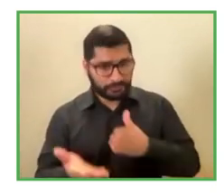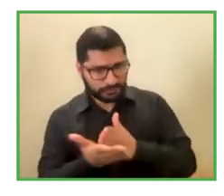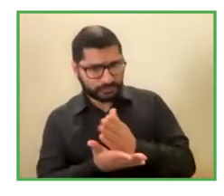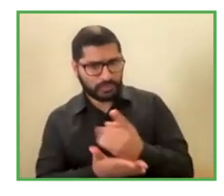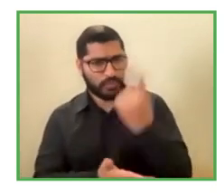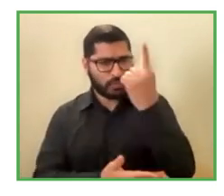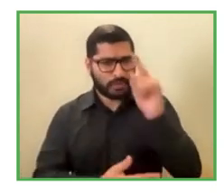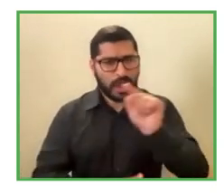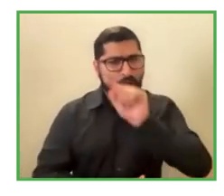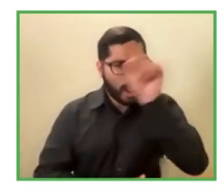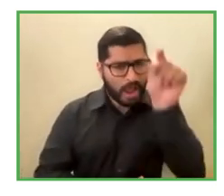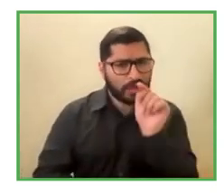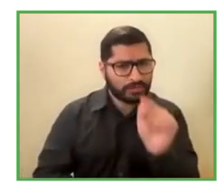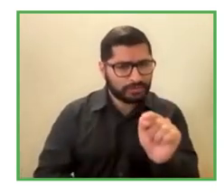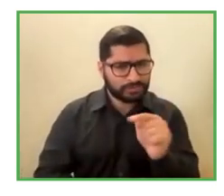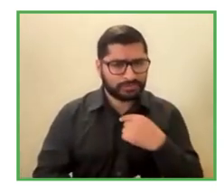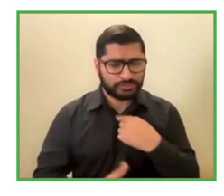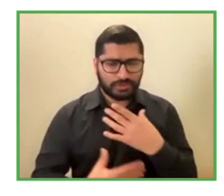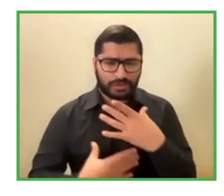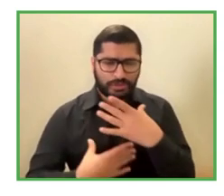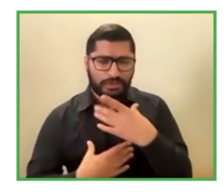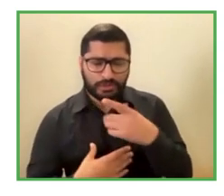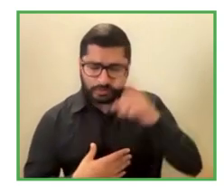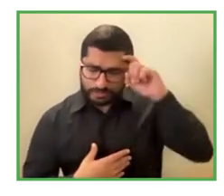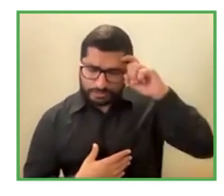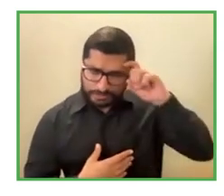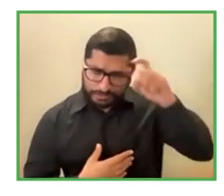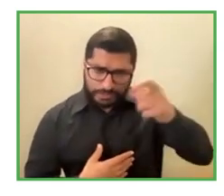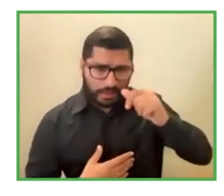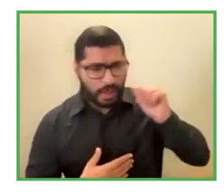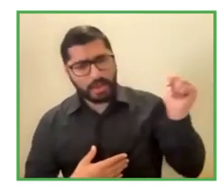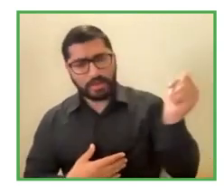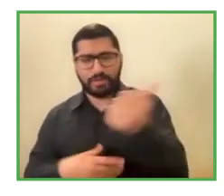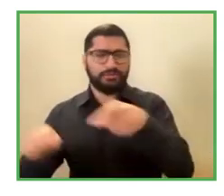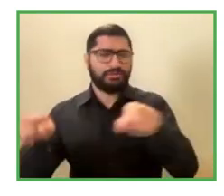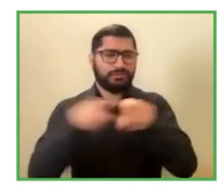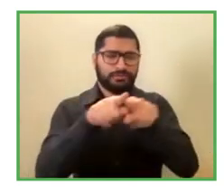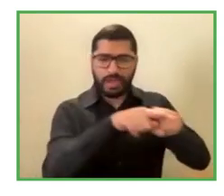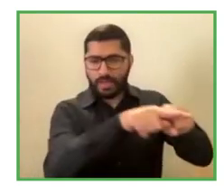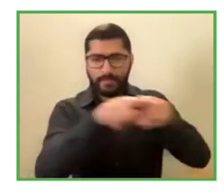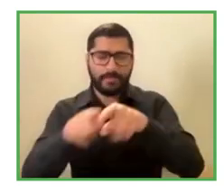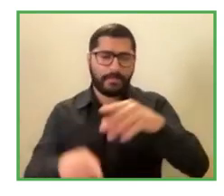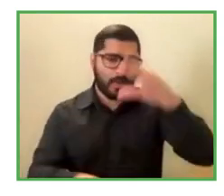question that I'd like to make to all participants questions.